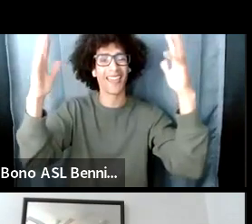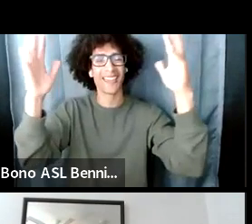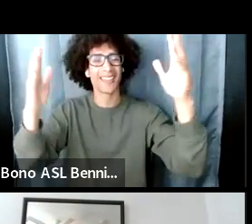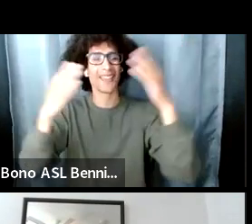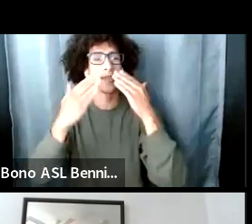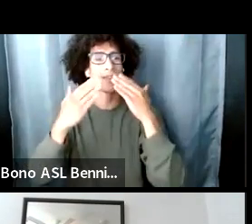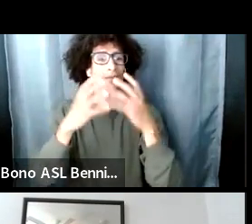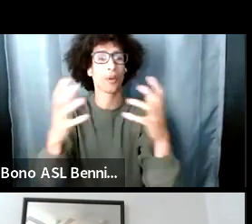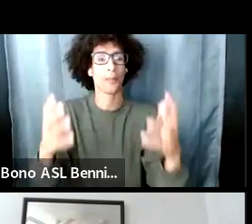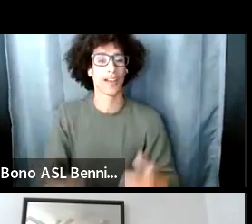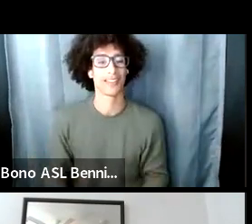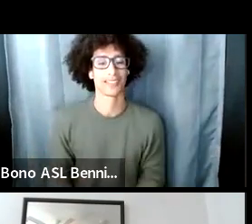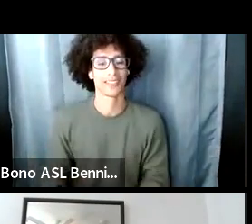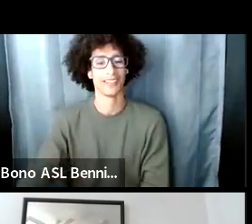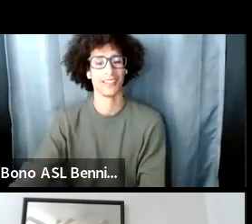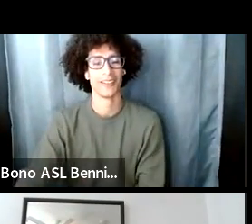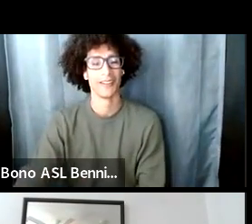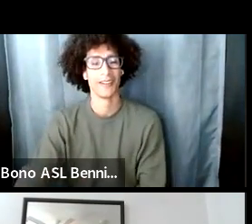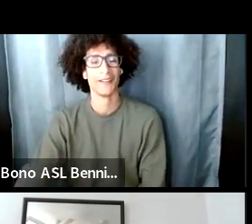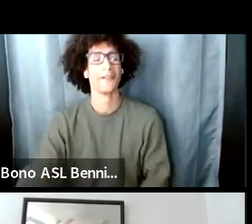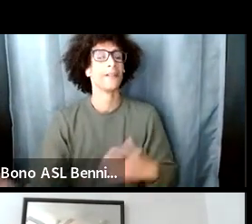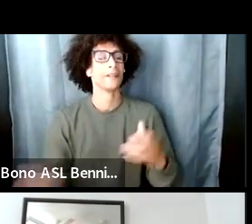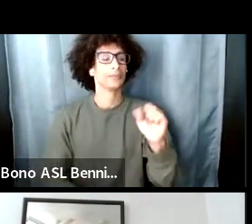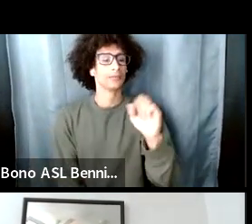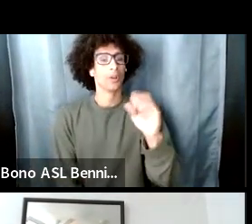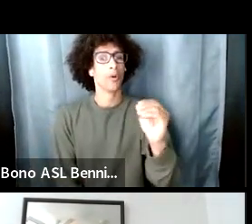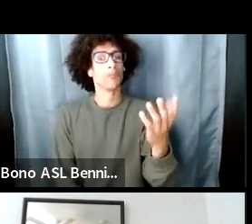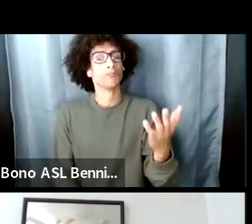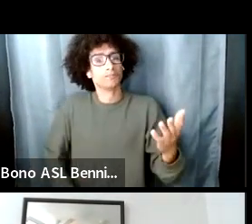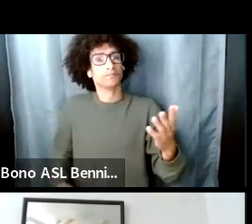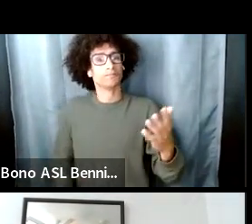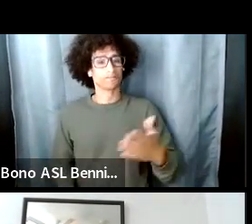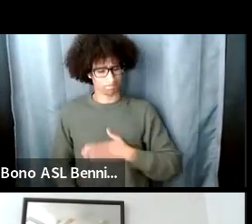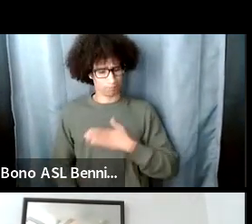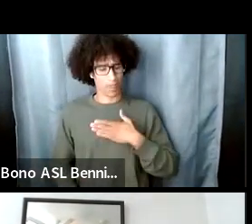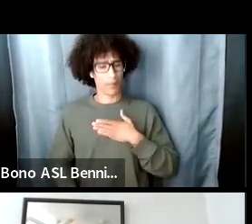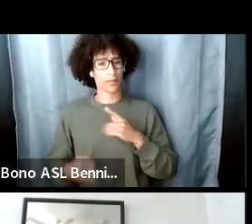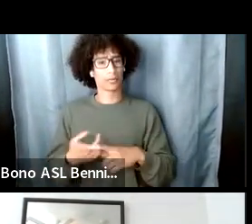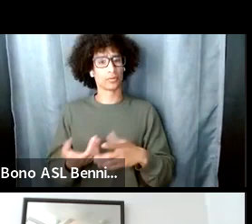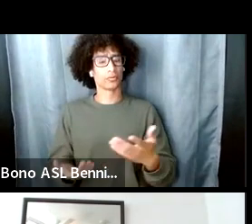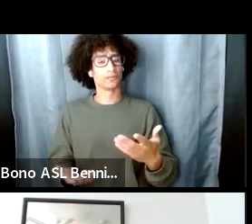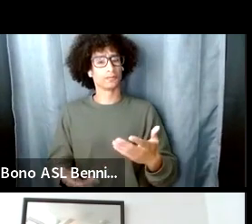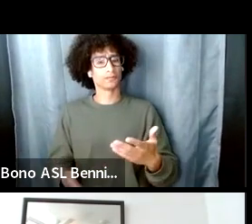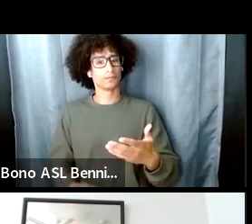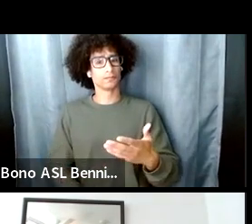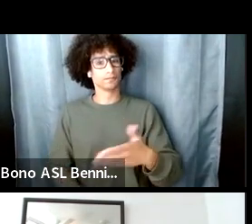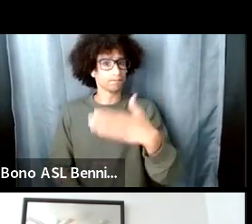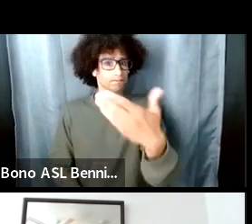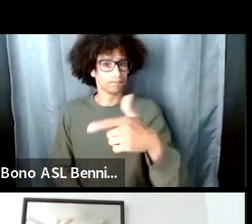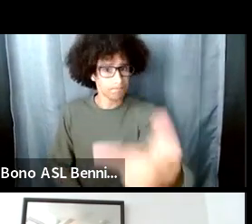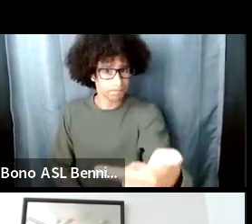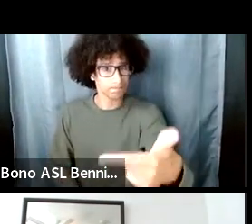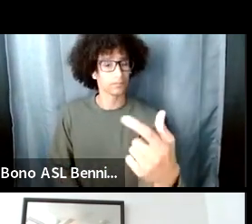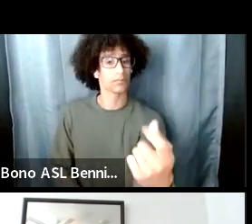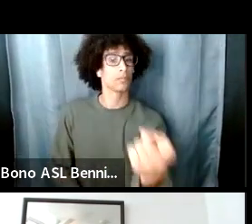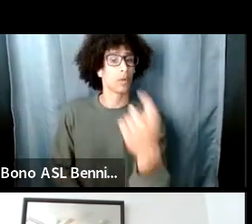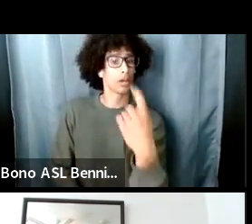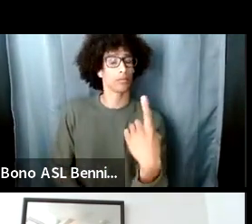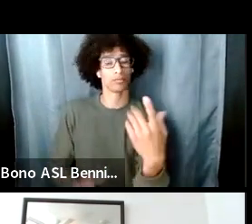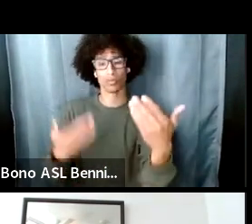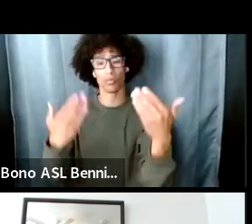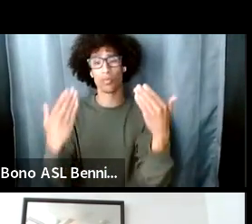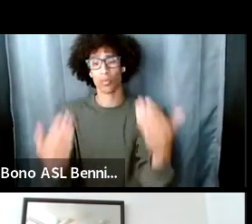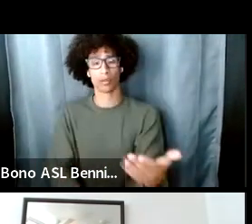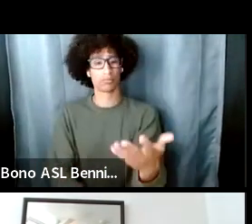yes so we would love to open it up for questions so um you have the power to unmute yourselves